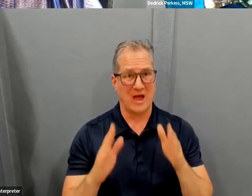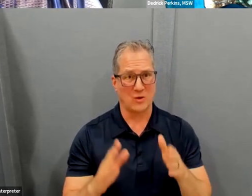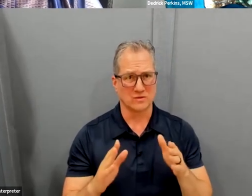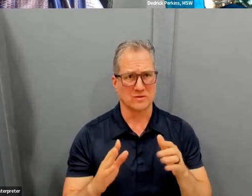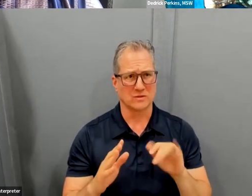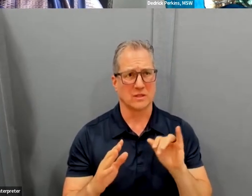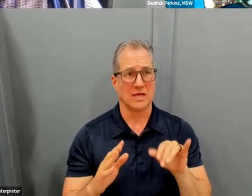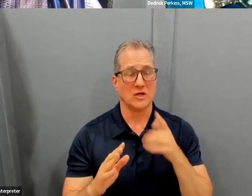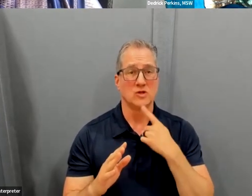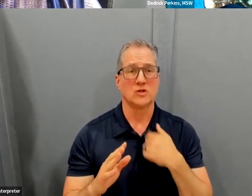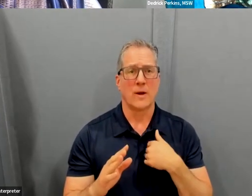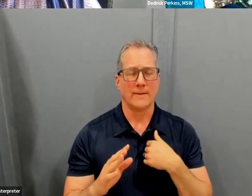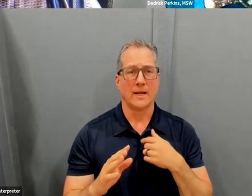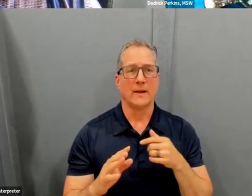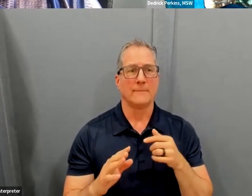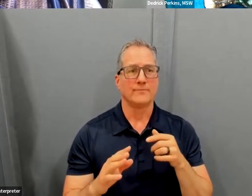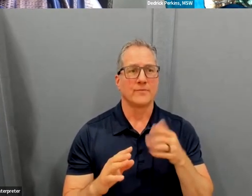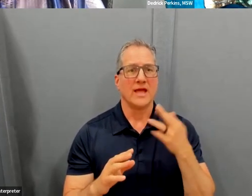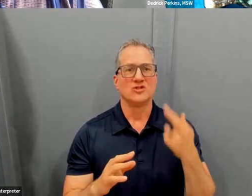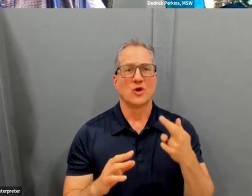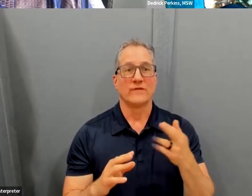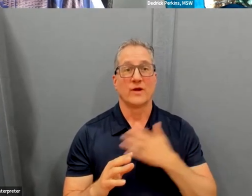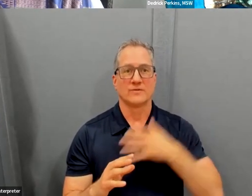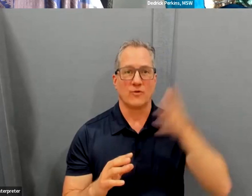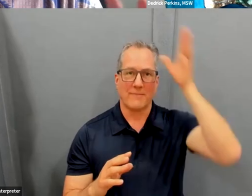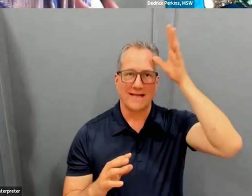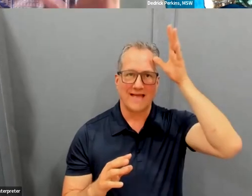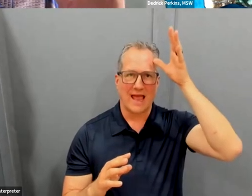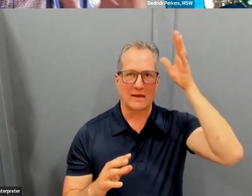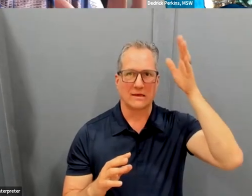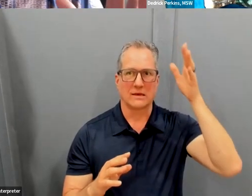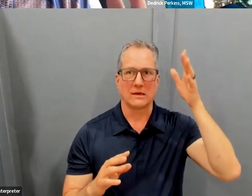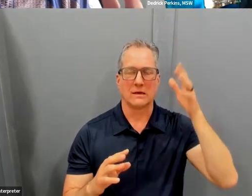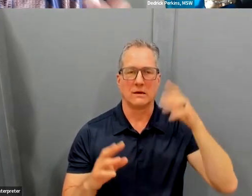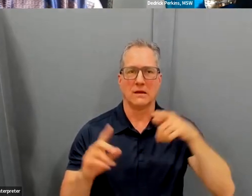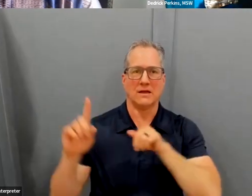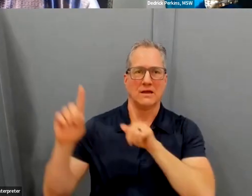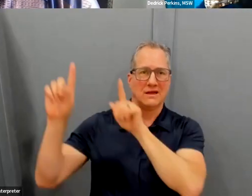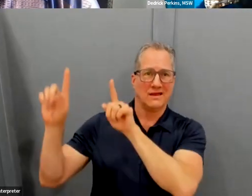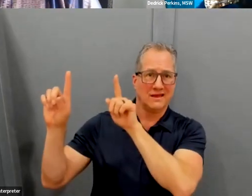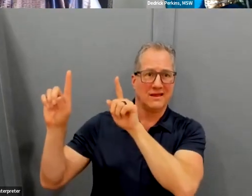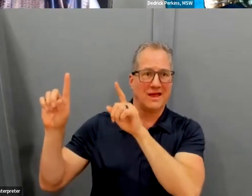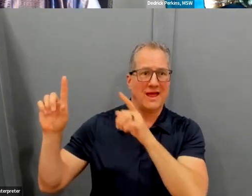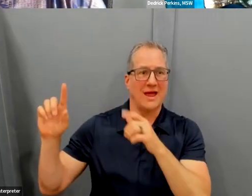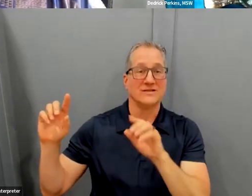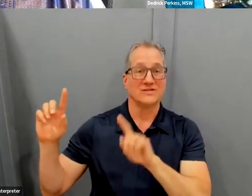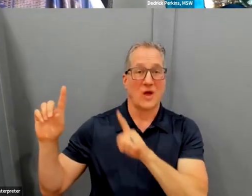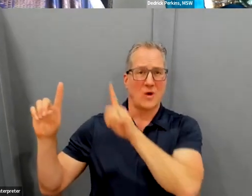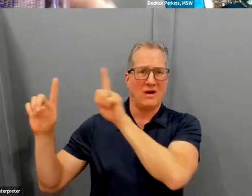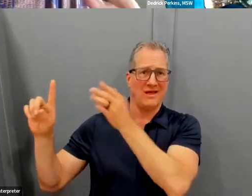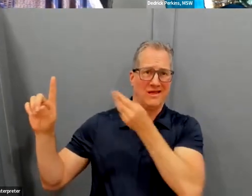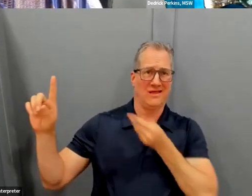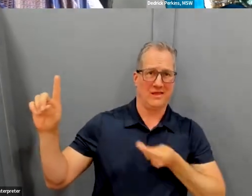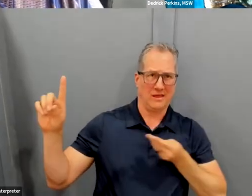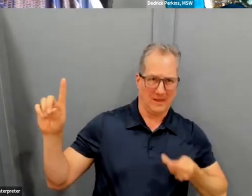tells me he's good friends with my dad. I was like, what? I had no idea. Wow. So